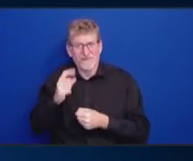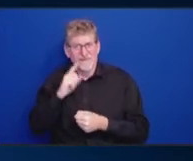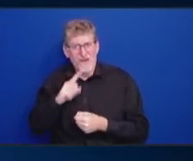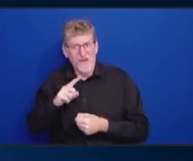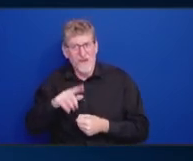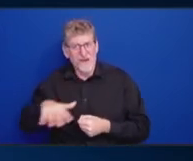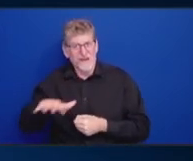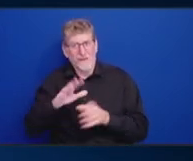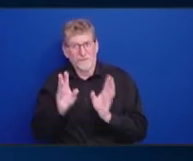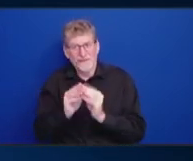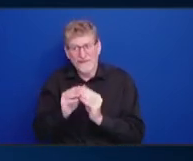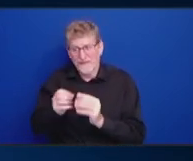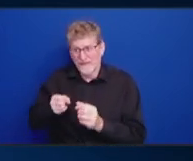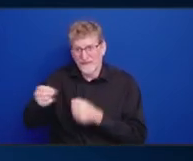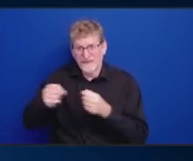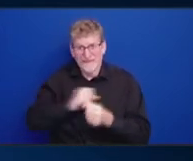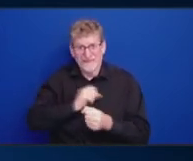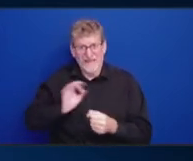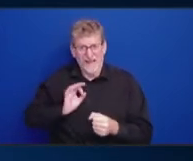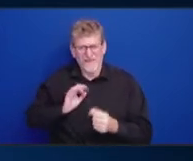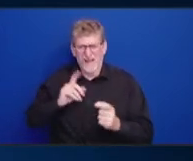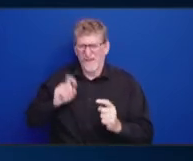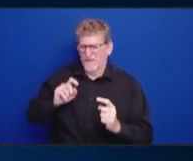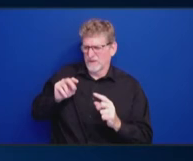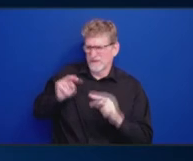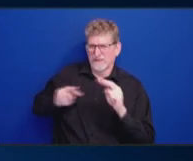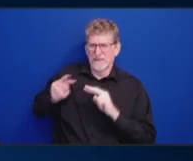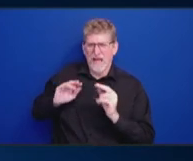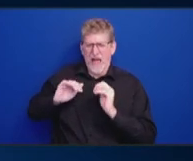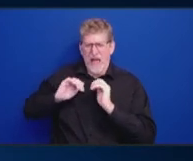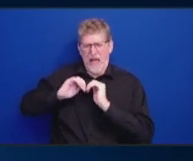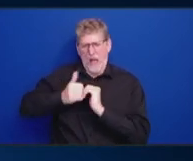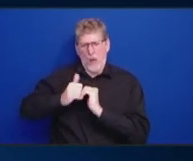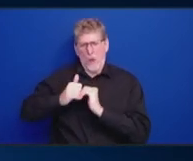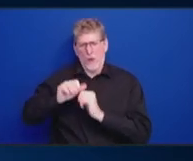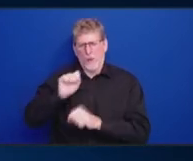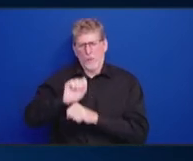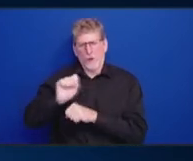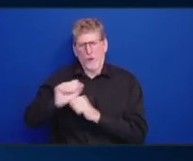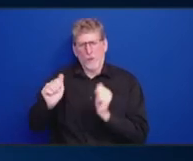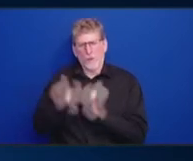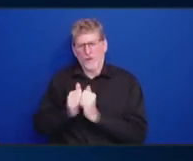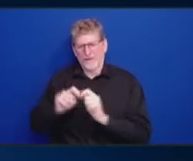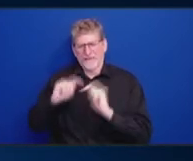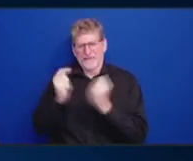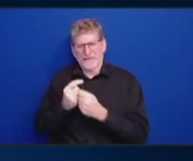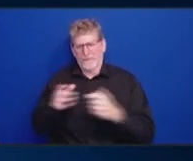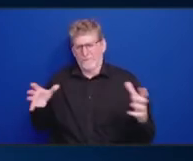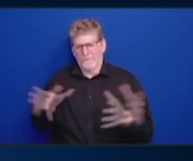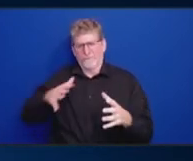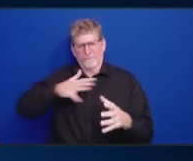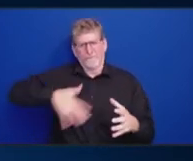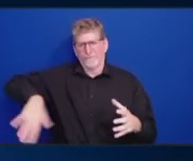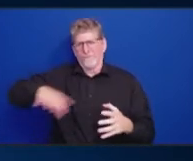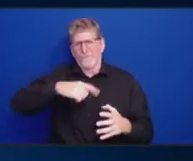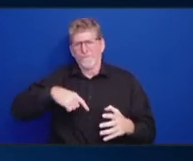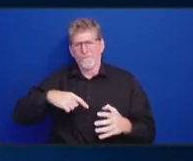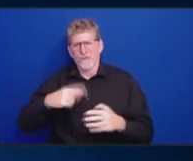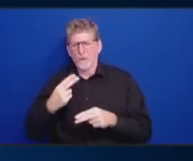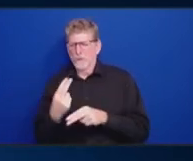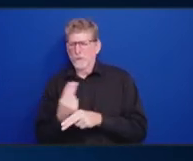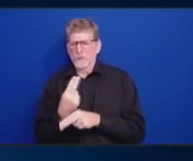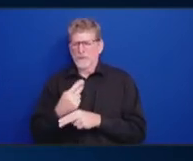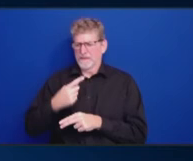think about how we work with the team that we have and to use as much as we can together. So,